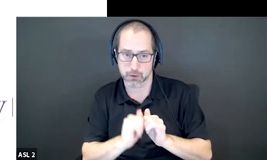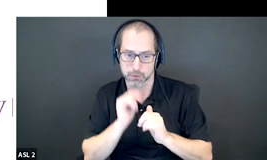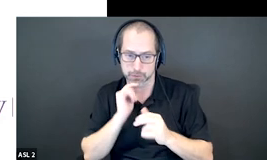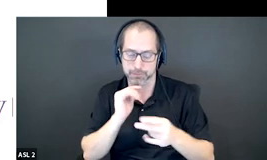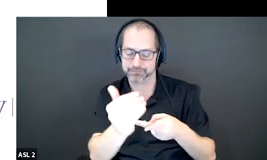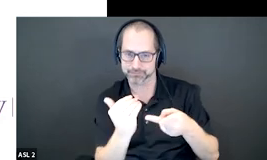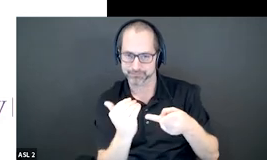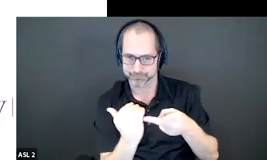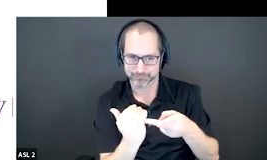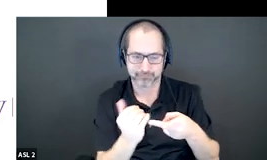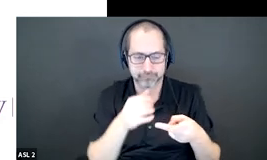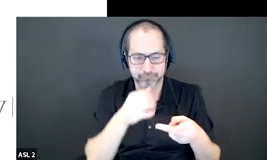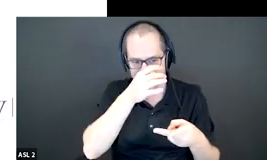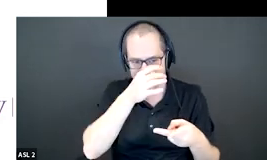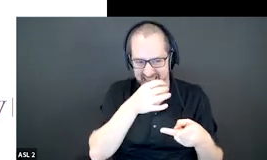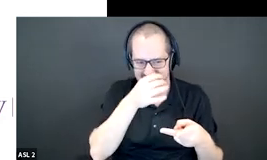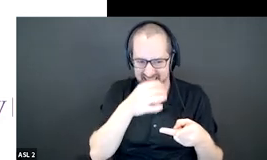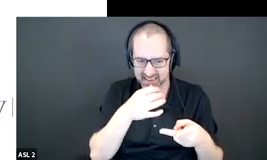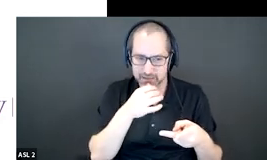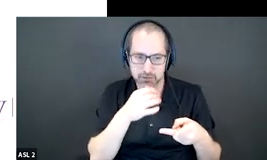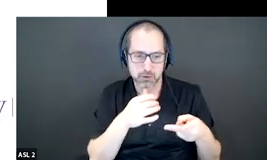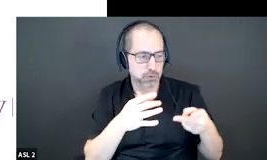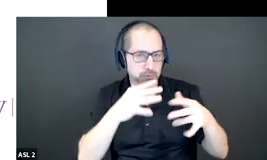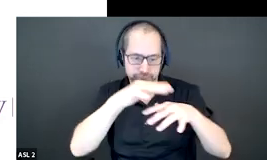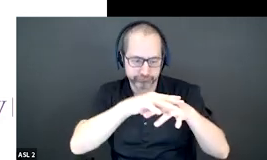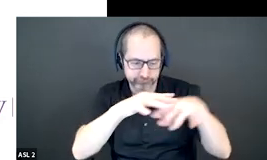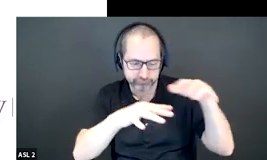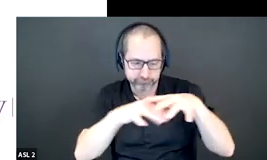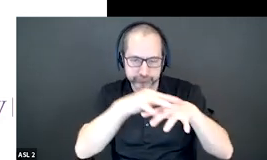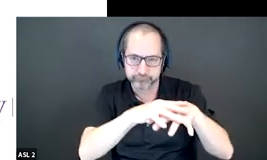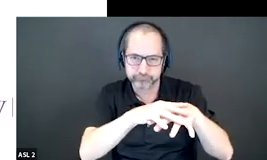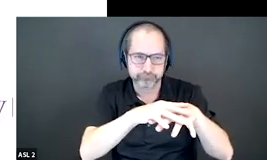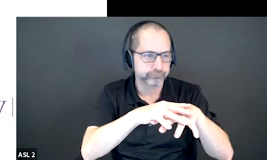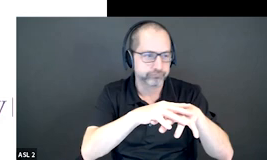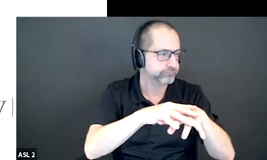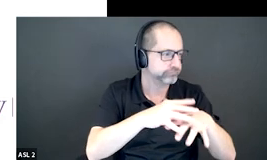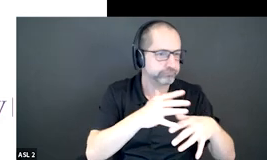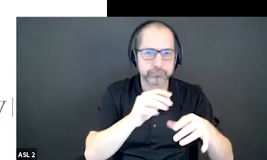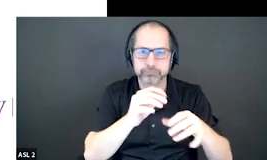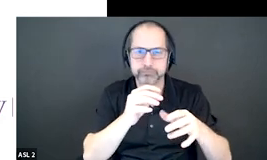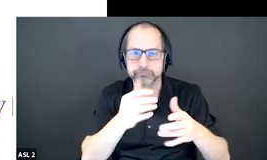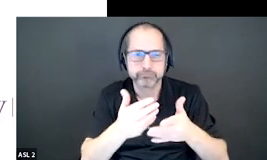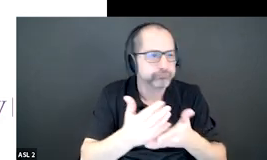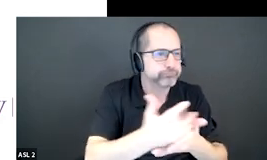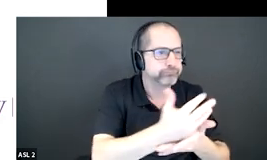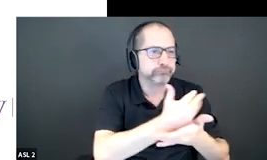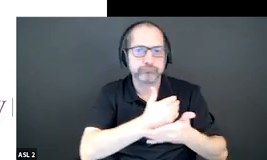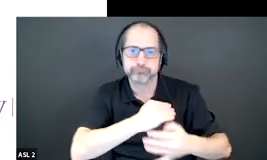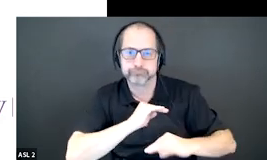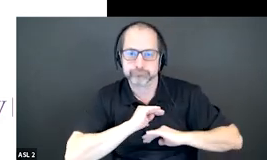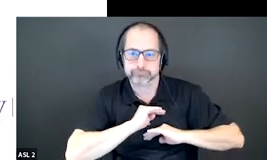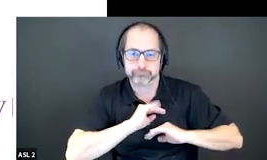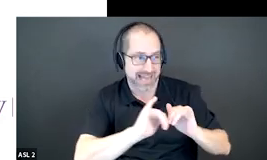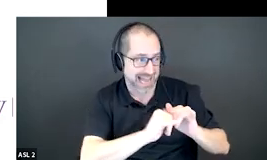two on the slide there um including intersectionality and livelihoods frameworks um to show how policies interact to create